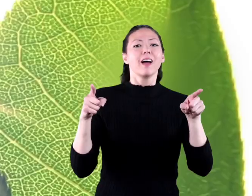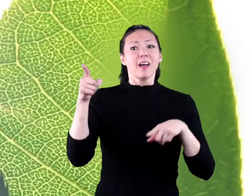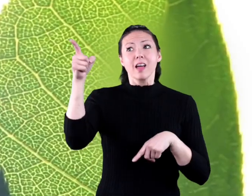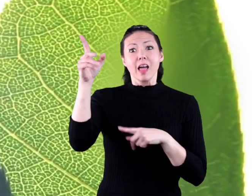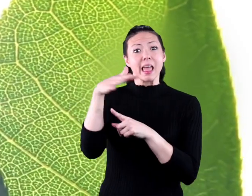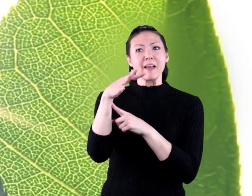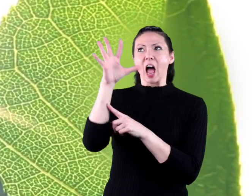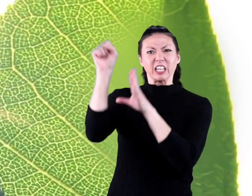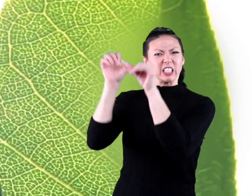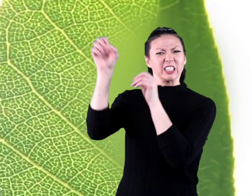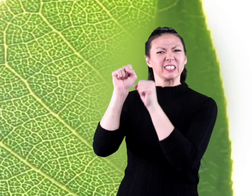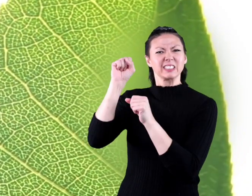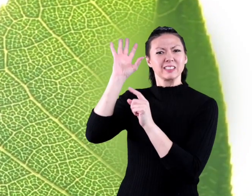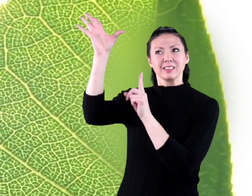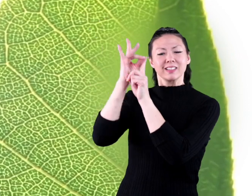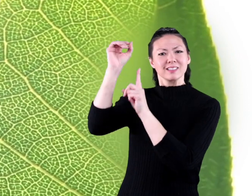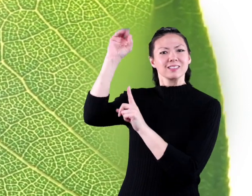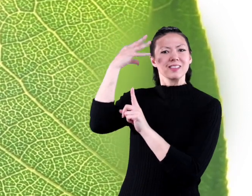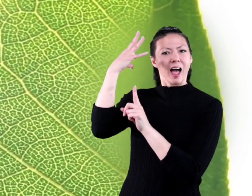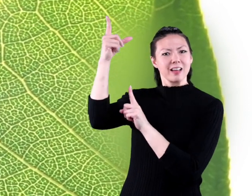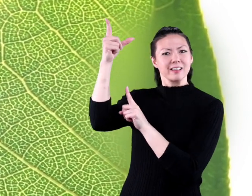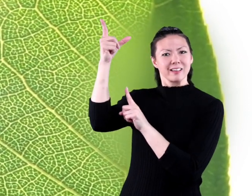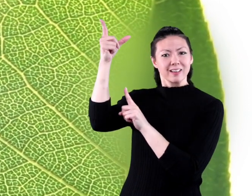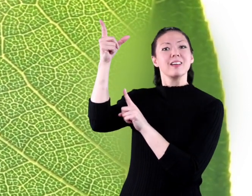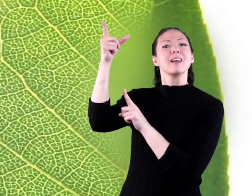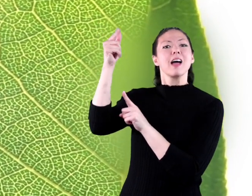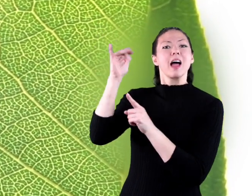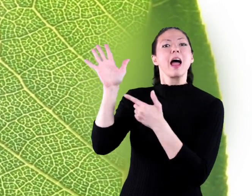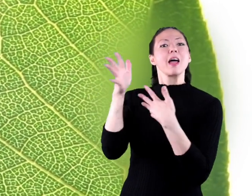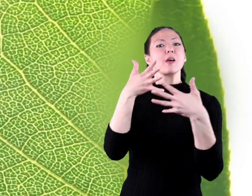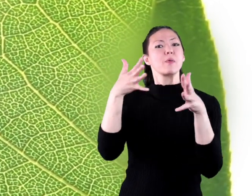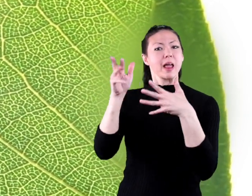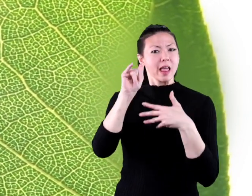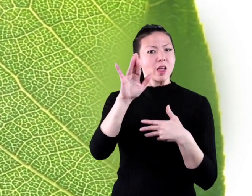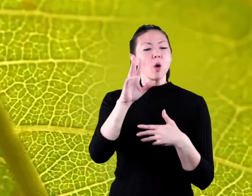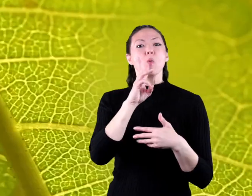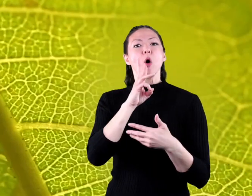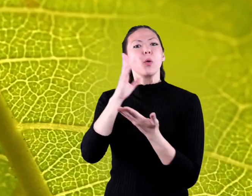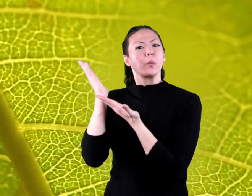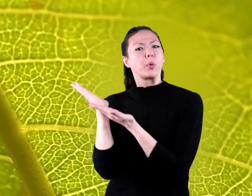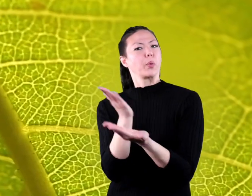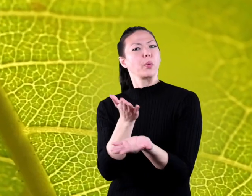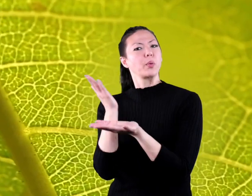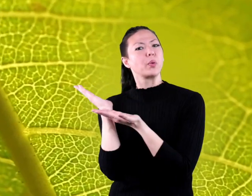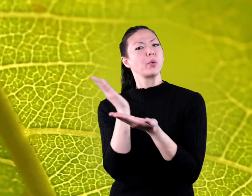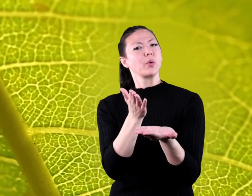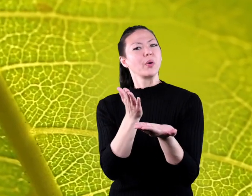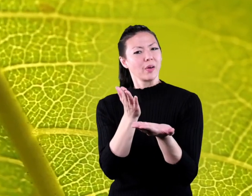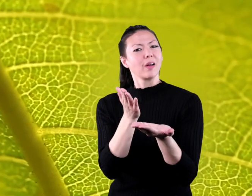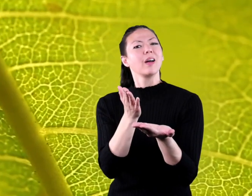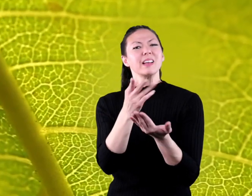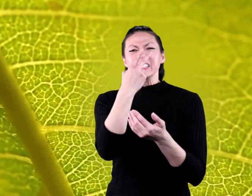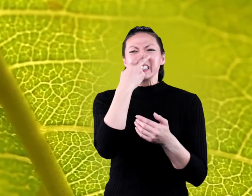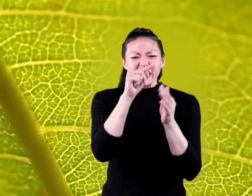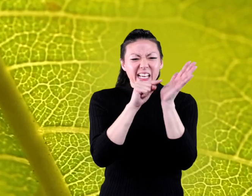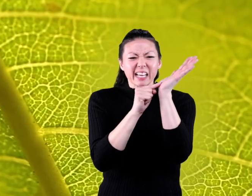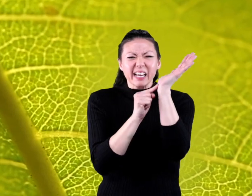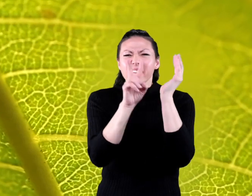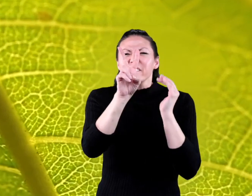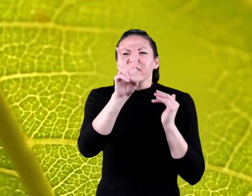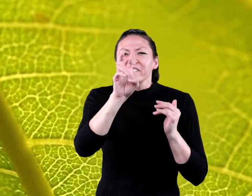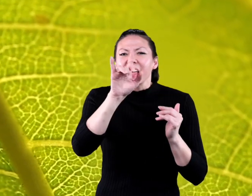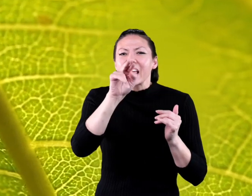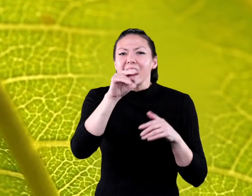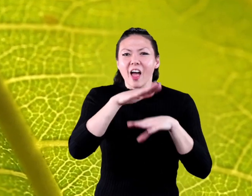The leaves catch the light and have openings to allow air and water to come and go. And finally, as you can